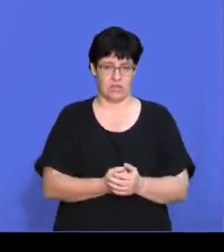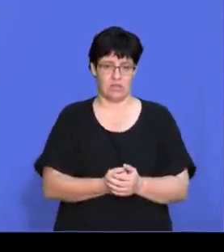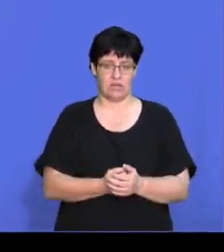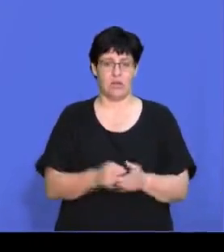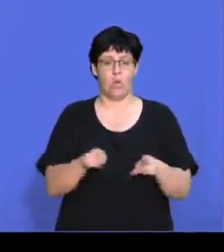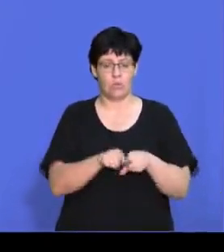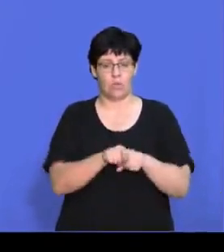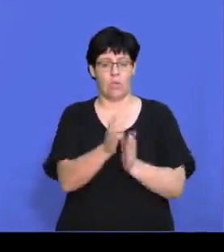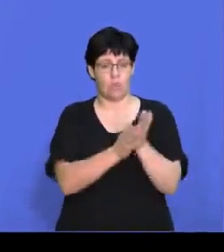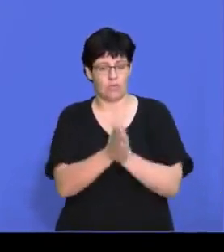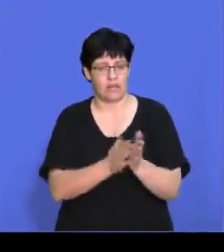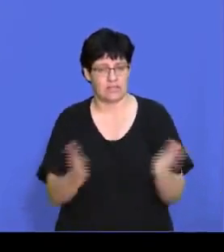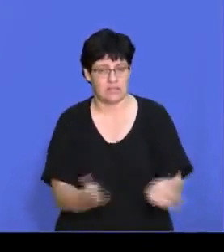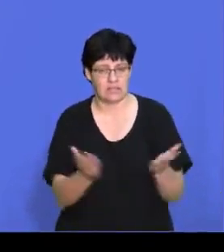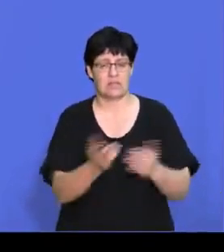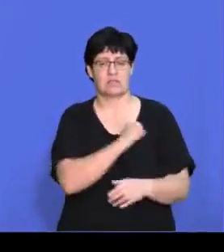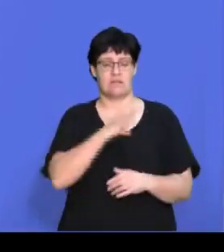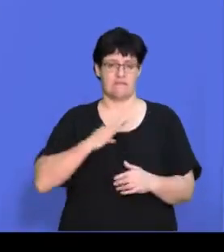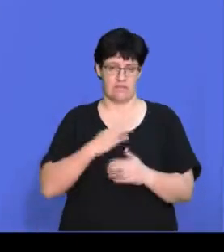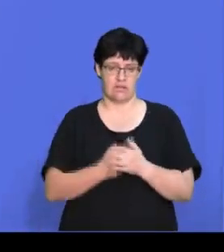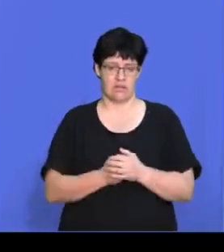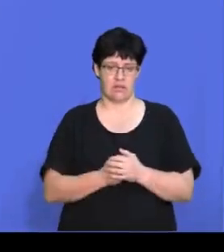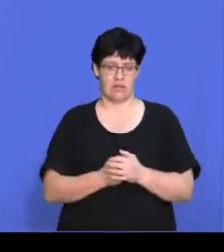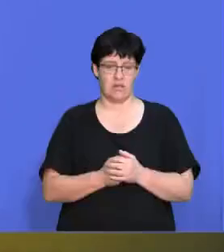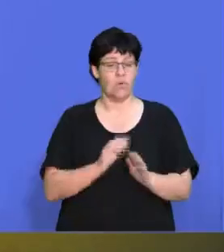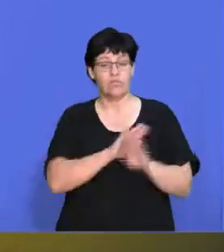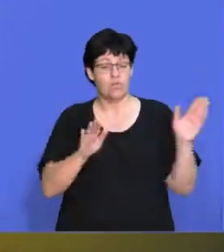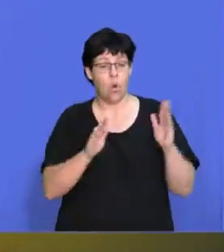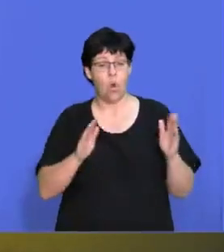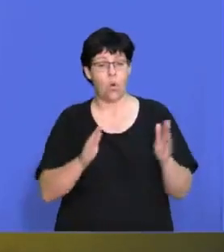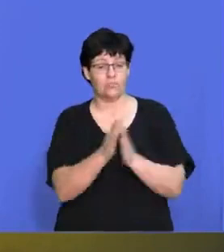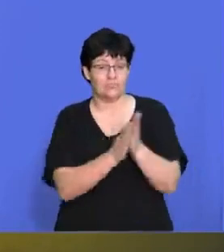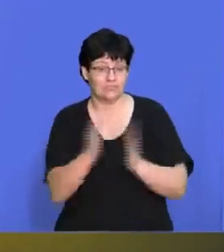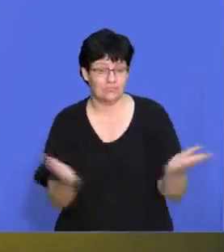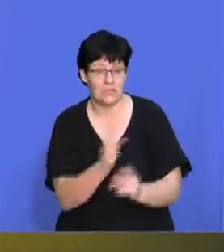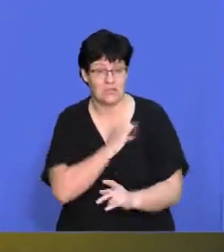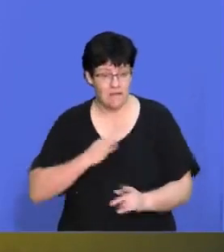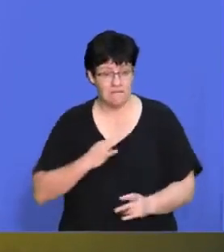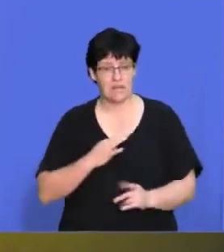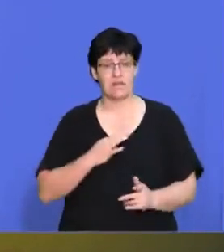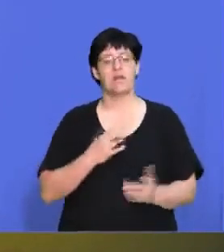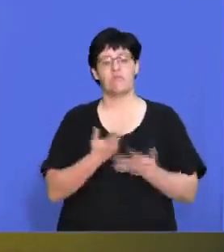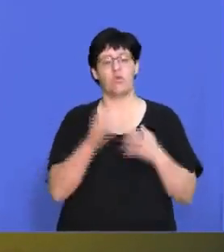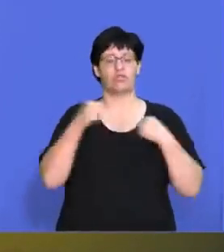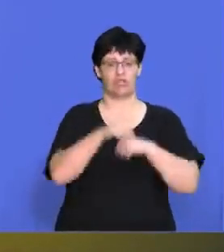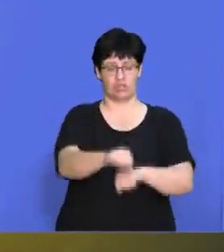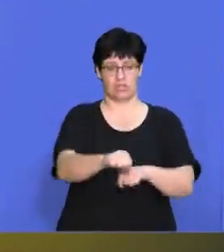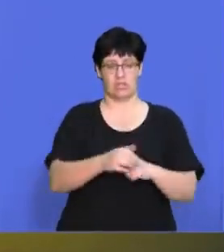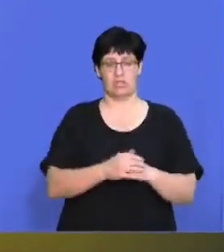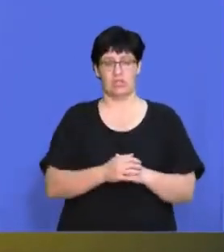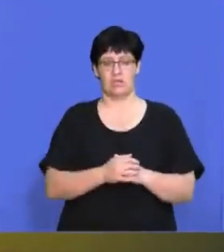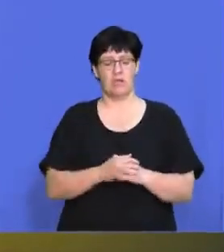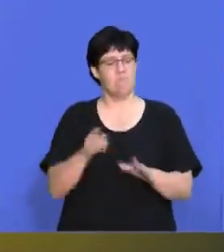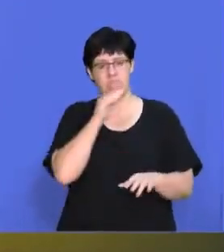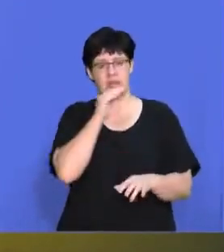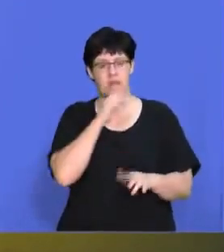our staff. If we don't motivate our staff for a strategy, they're not going to want to buy